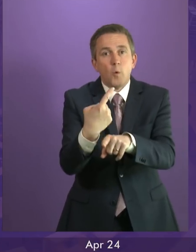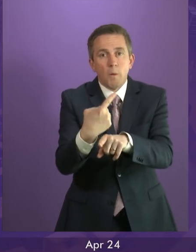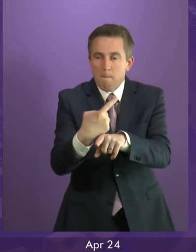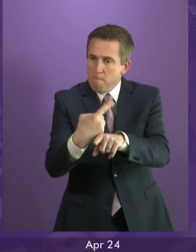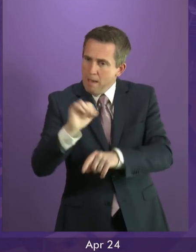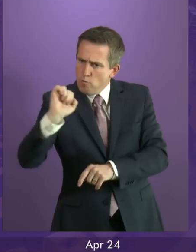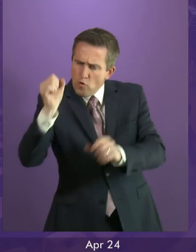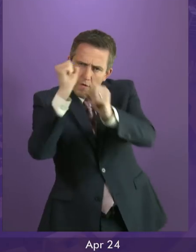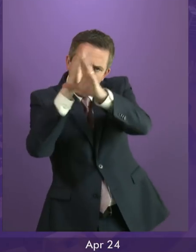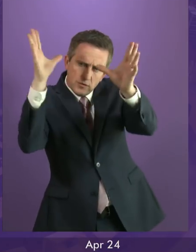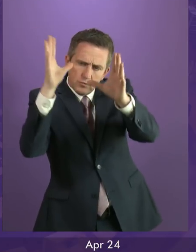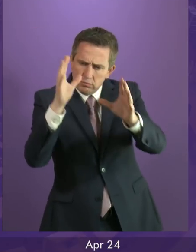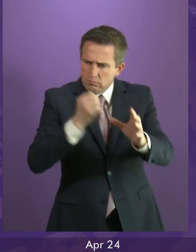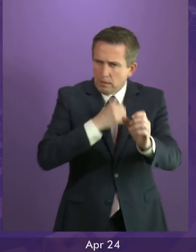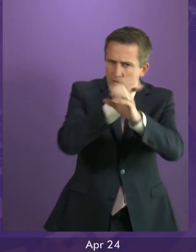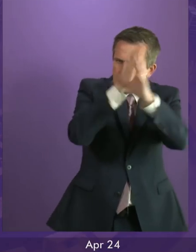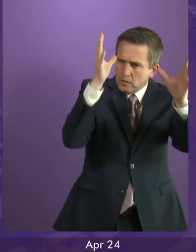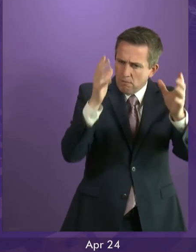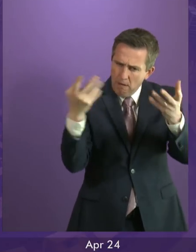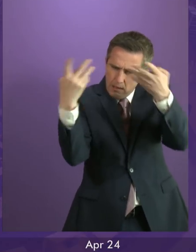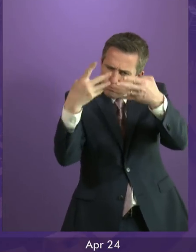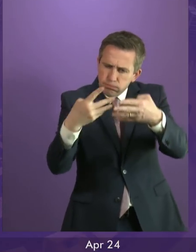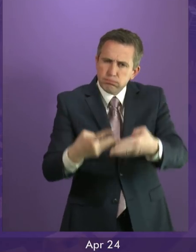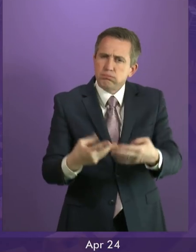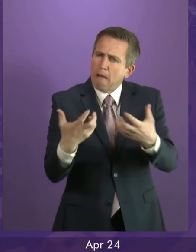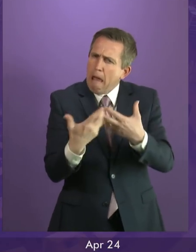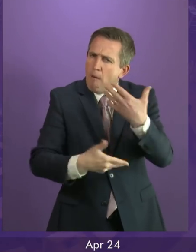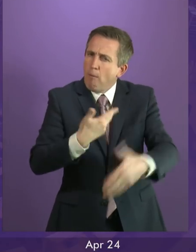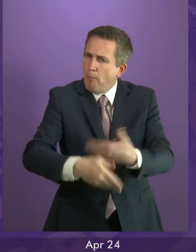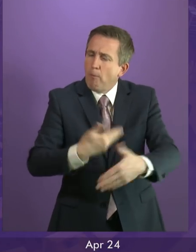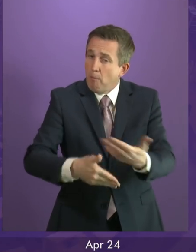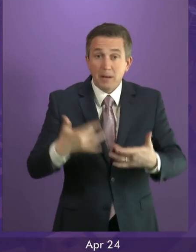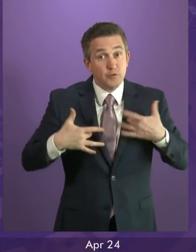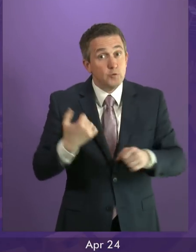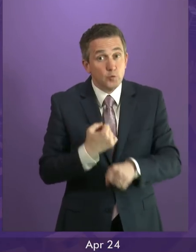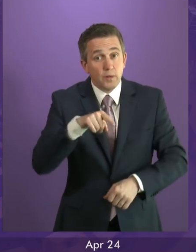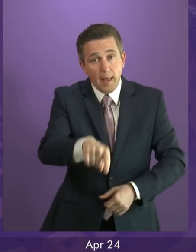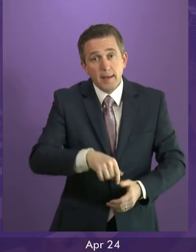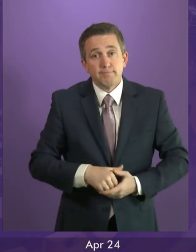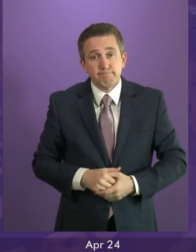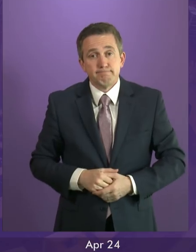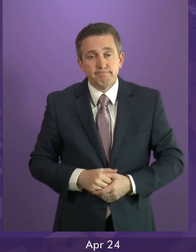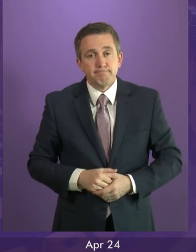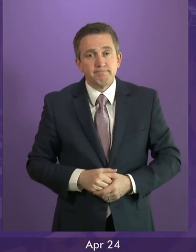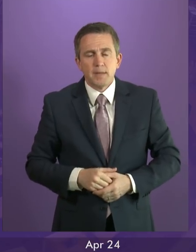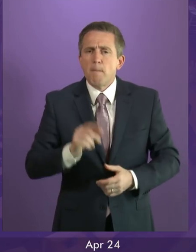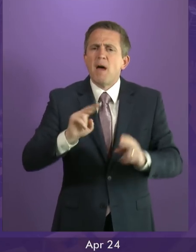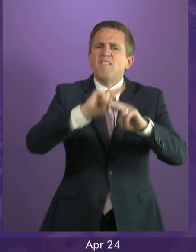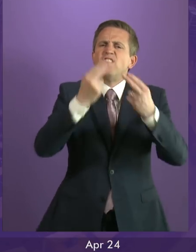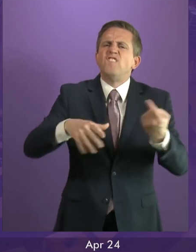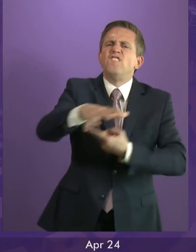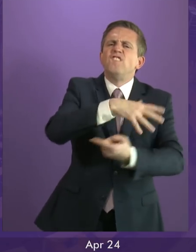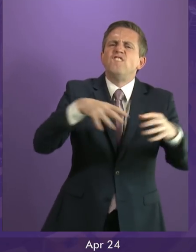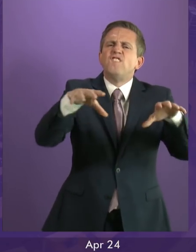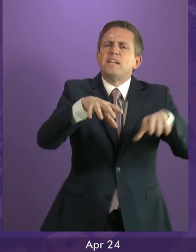different visions for how we fix what's wrong with our current system. But the answer to those who propose federalism